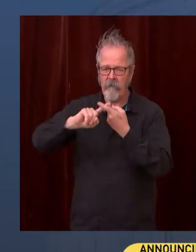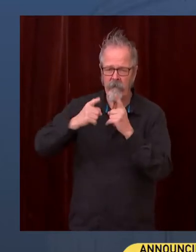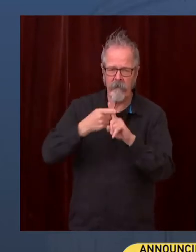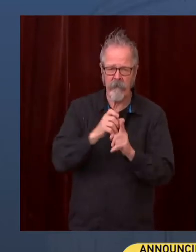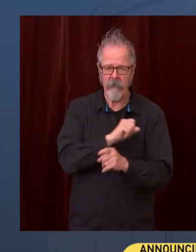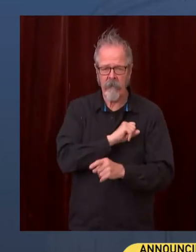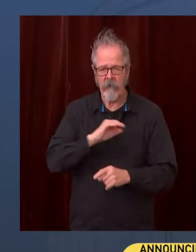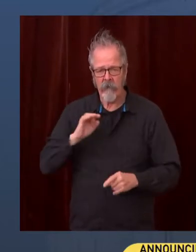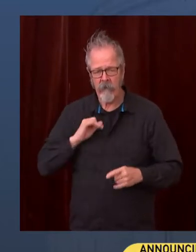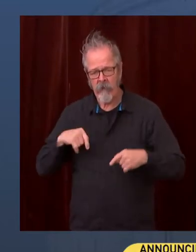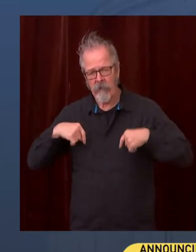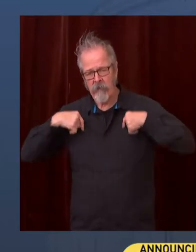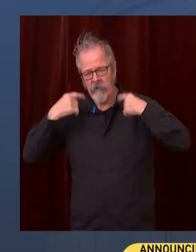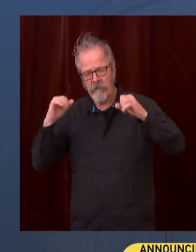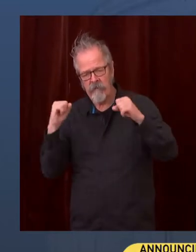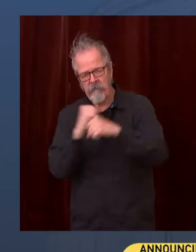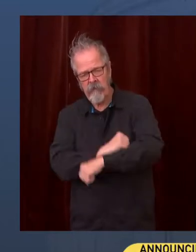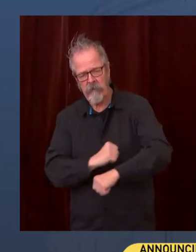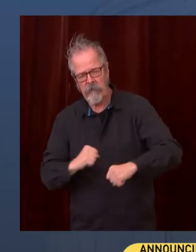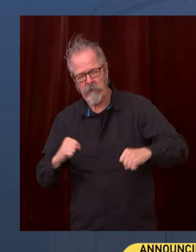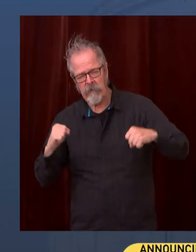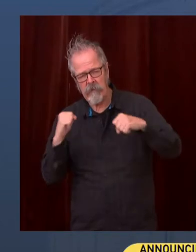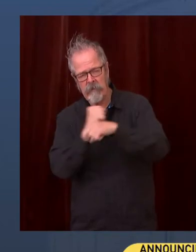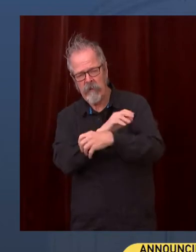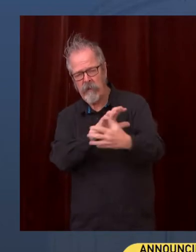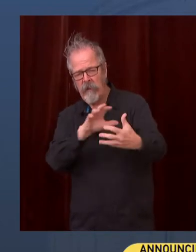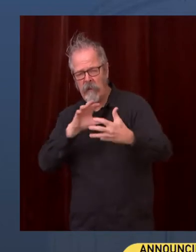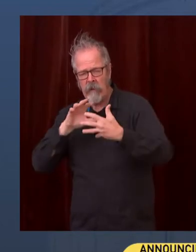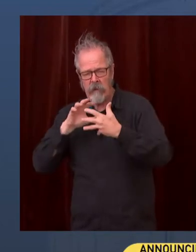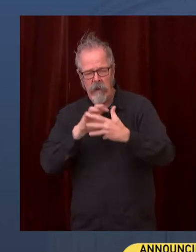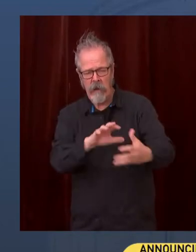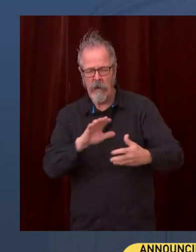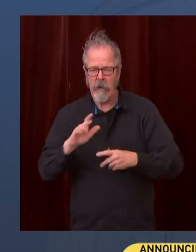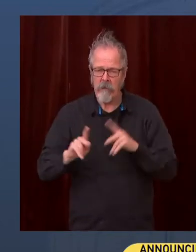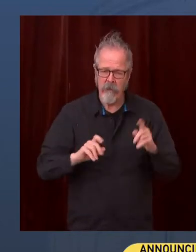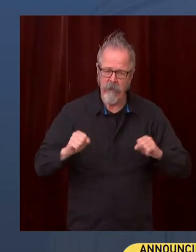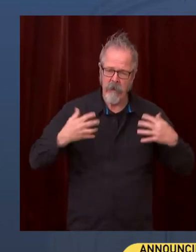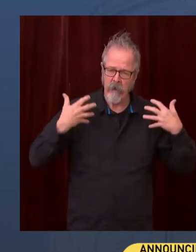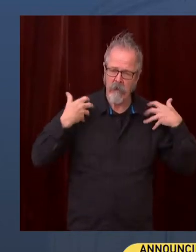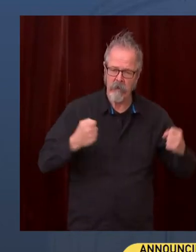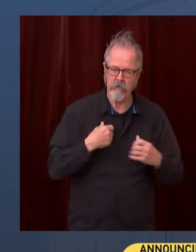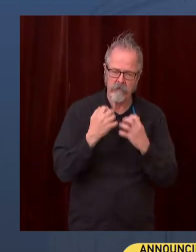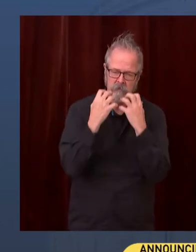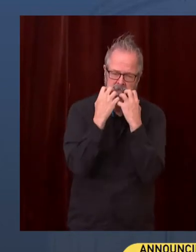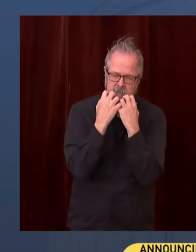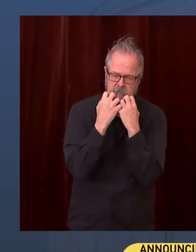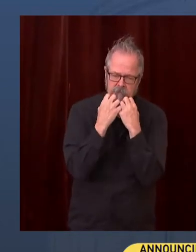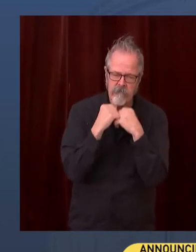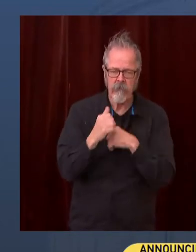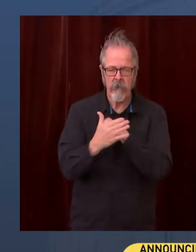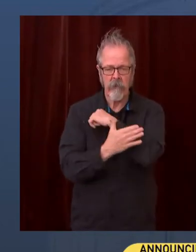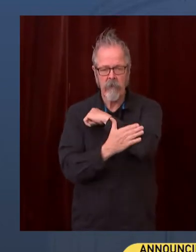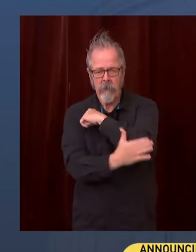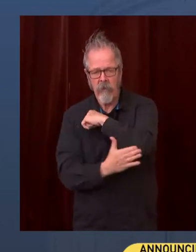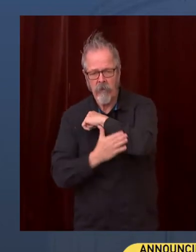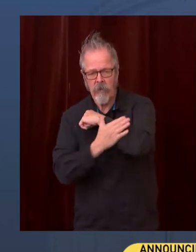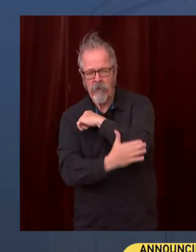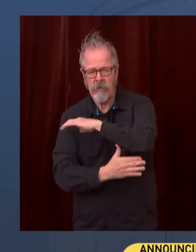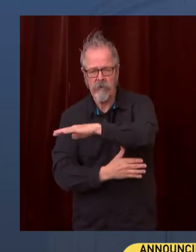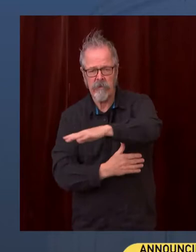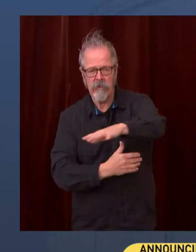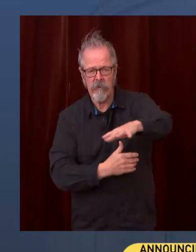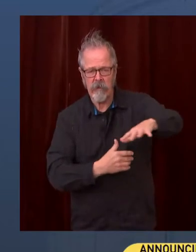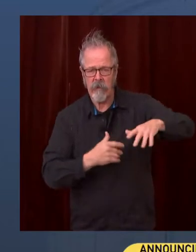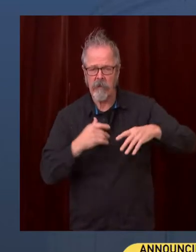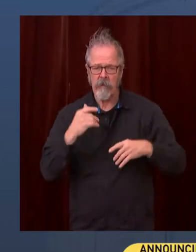community, as well as our county leadership led by Judge Lena Hidalgo and our county commissioners. And I would be remiss